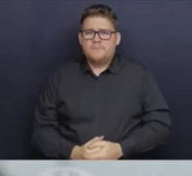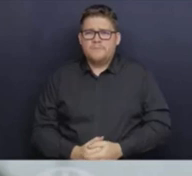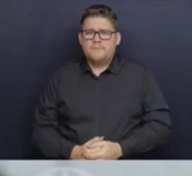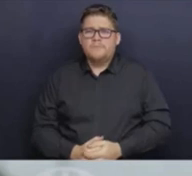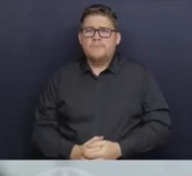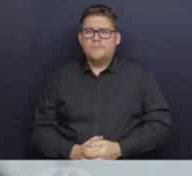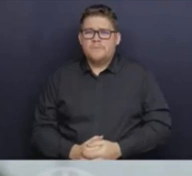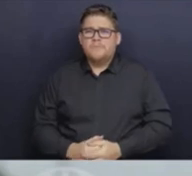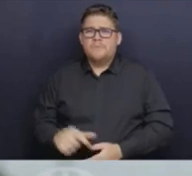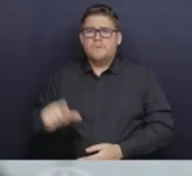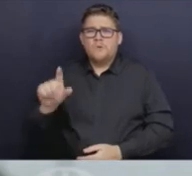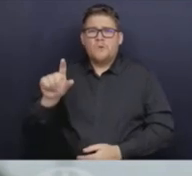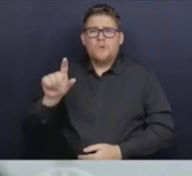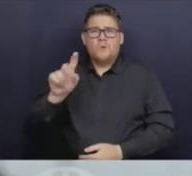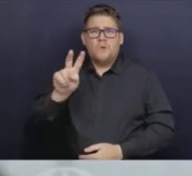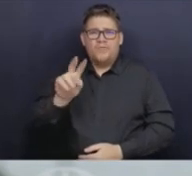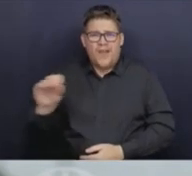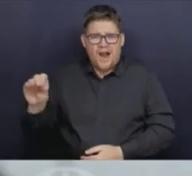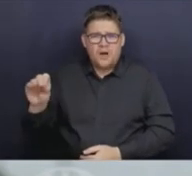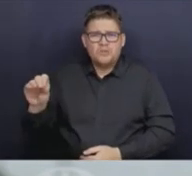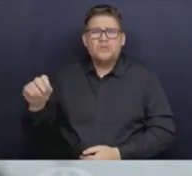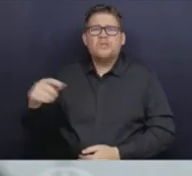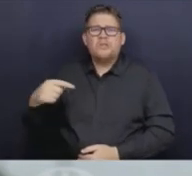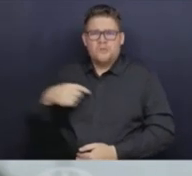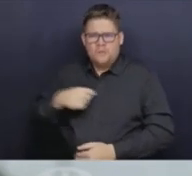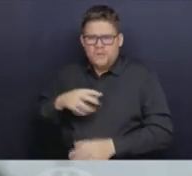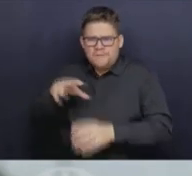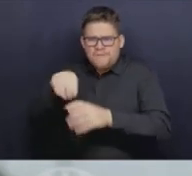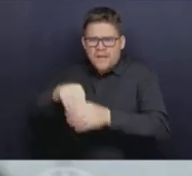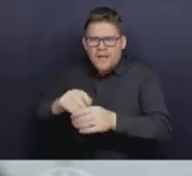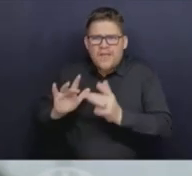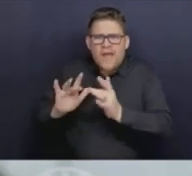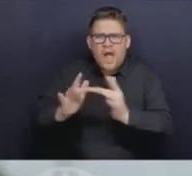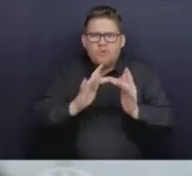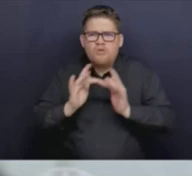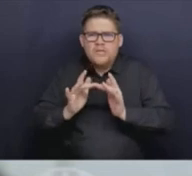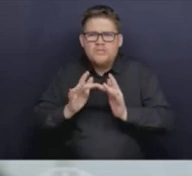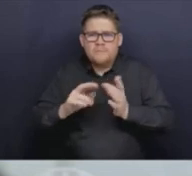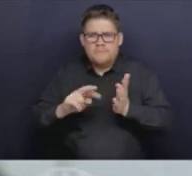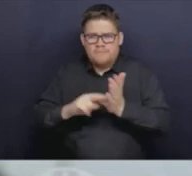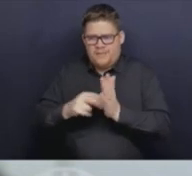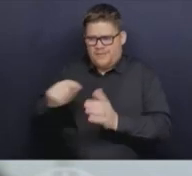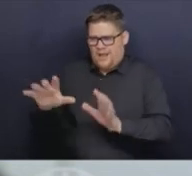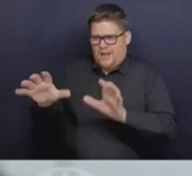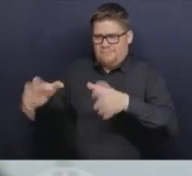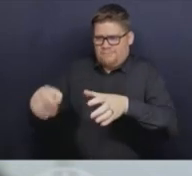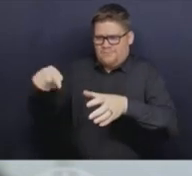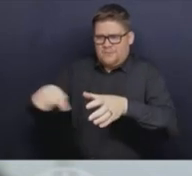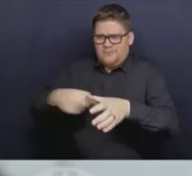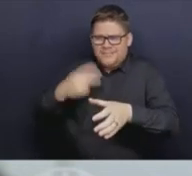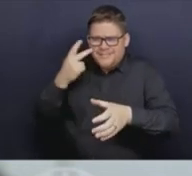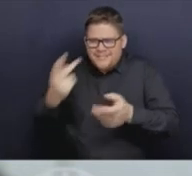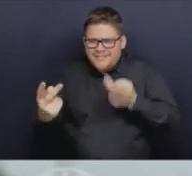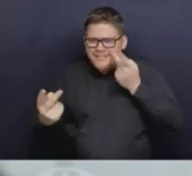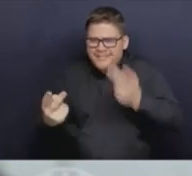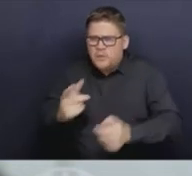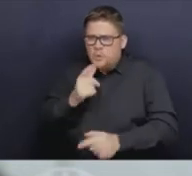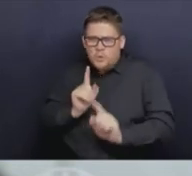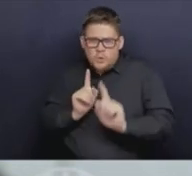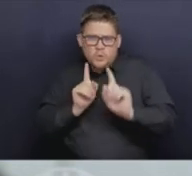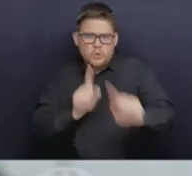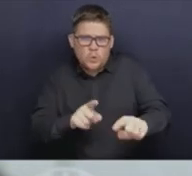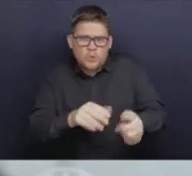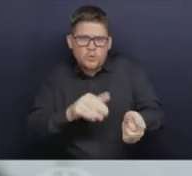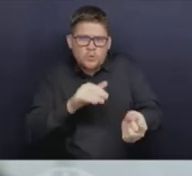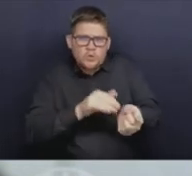it is a way that we've been using to help us understand people who go to see a physician or a nurse practitioner for an influenza-like